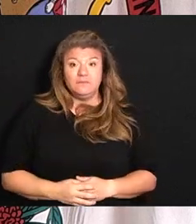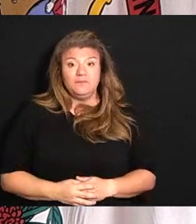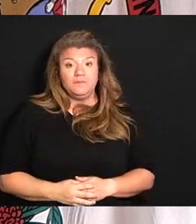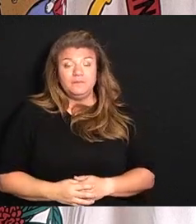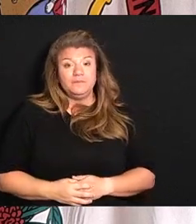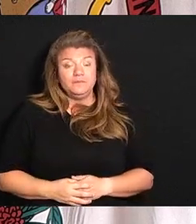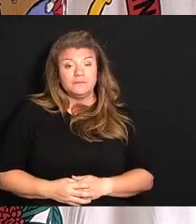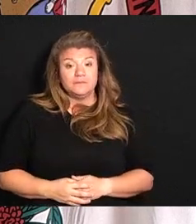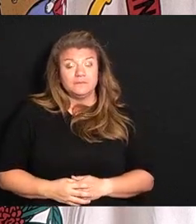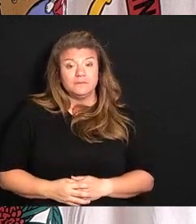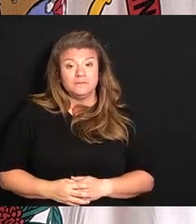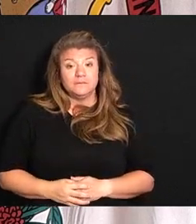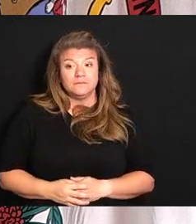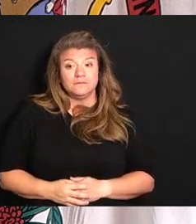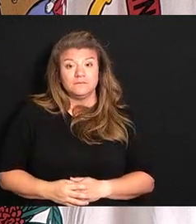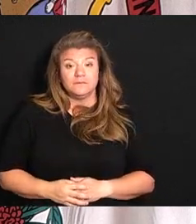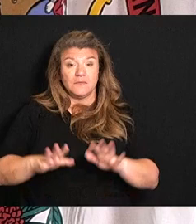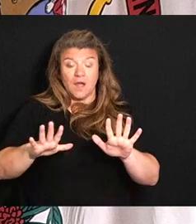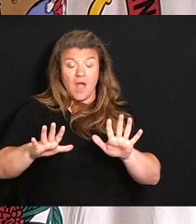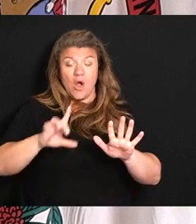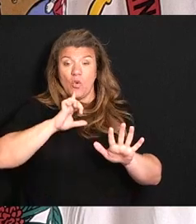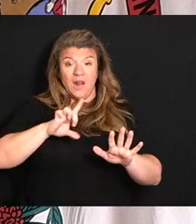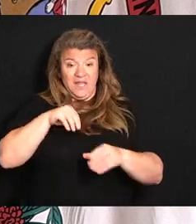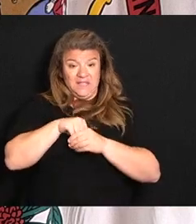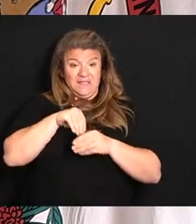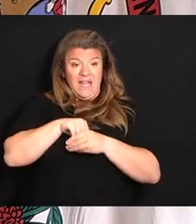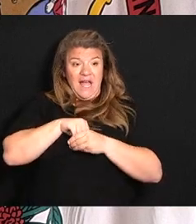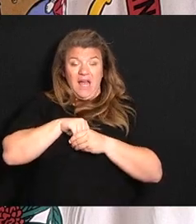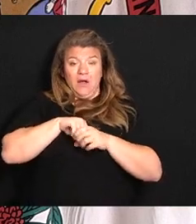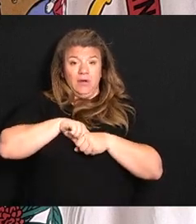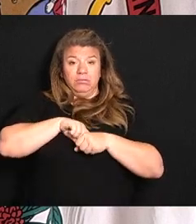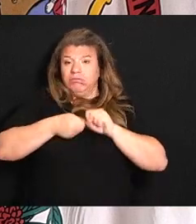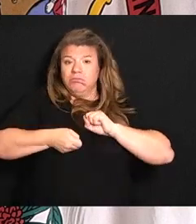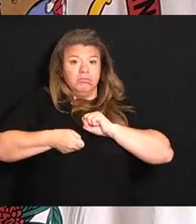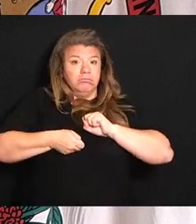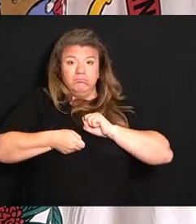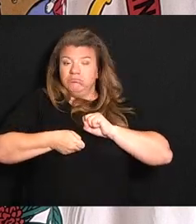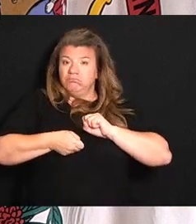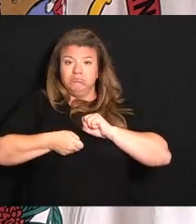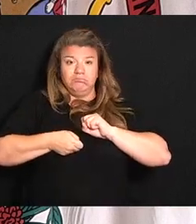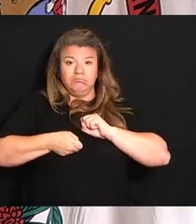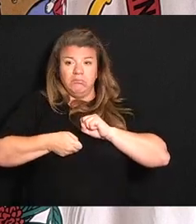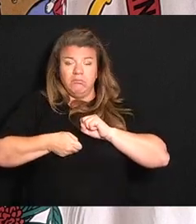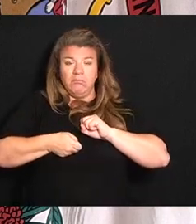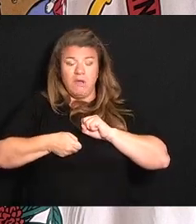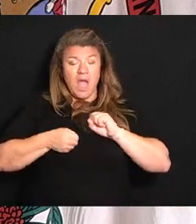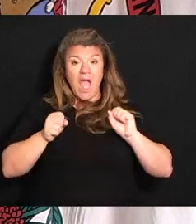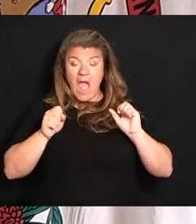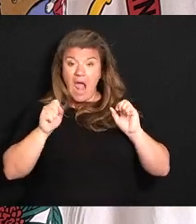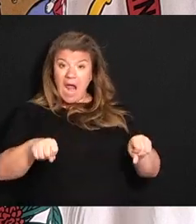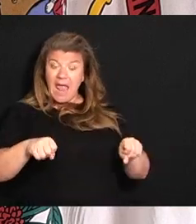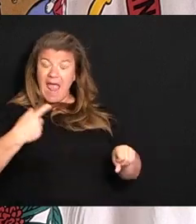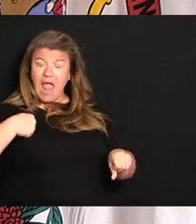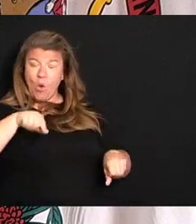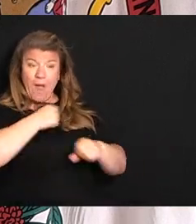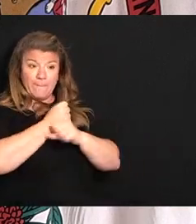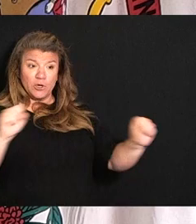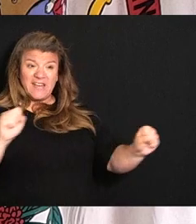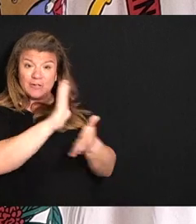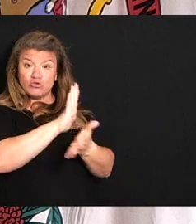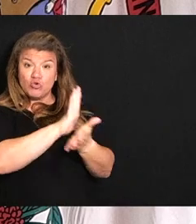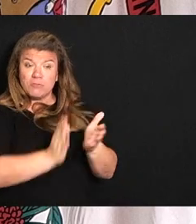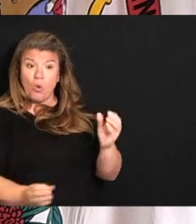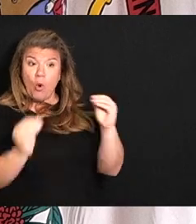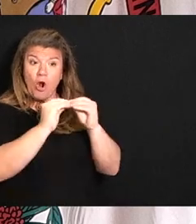it tears my guts out in every way. can we do more to protect our schools without any